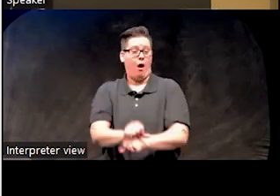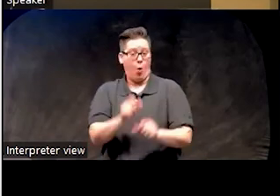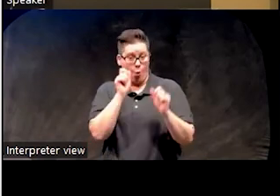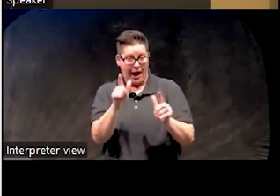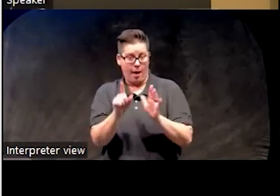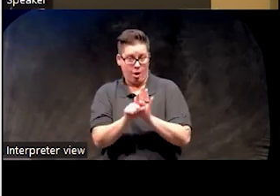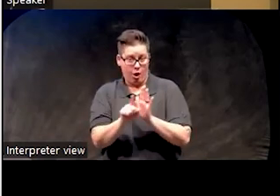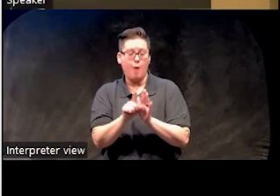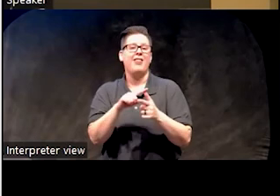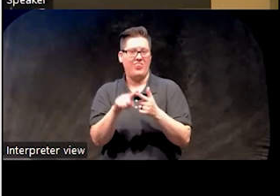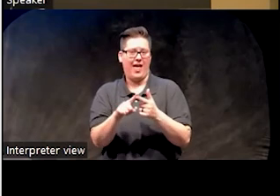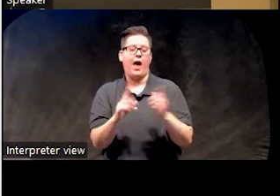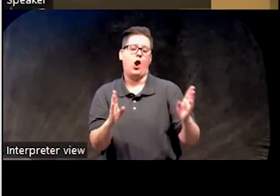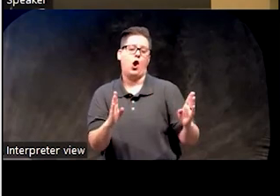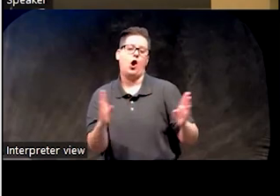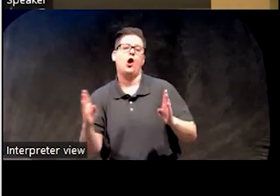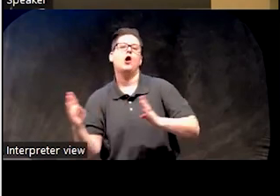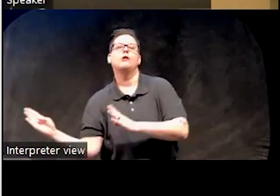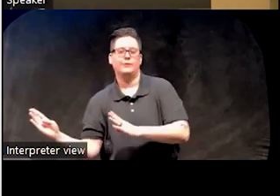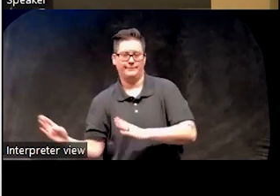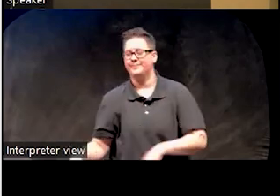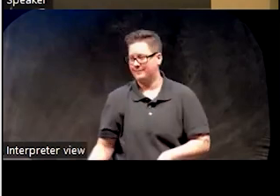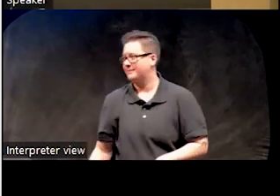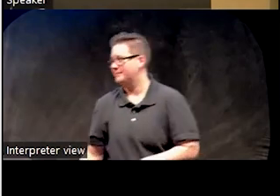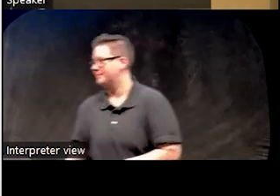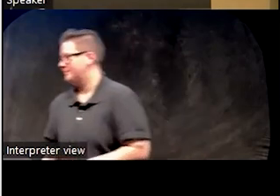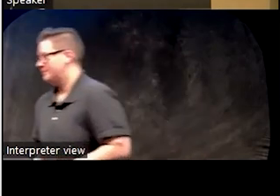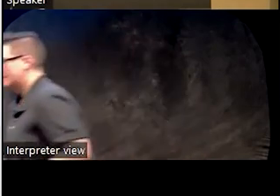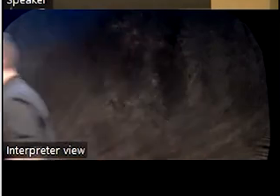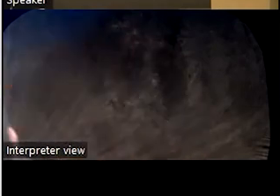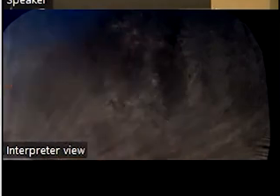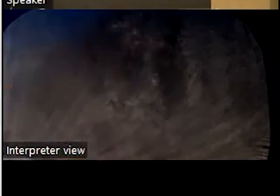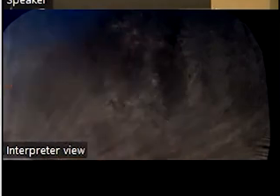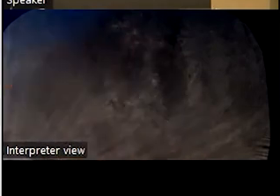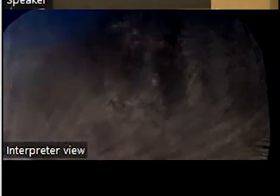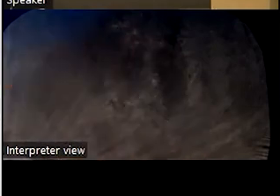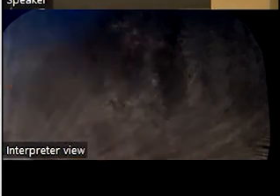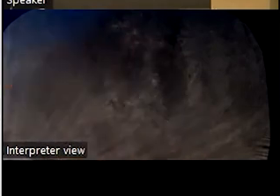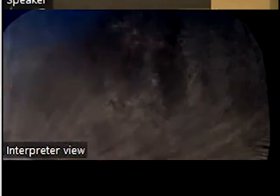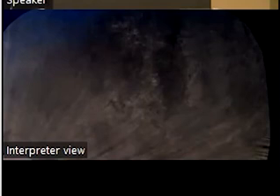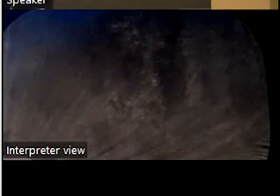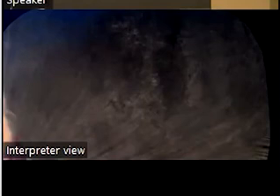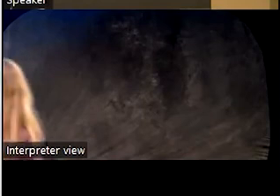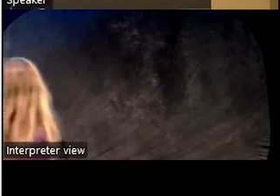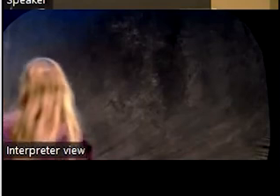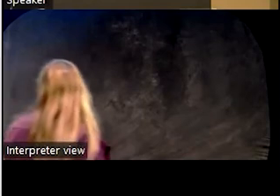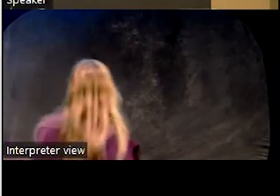waking up to an alarm and then kind of progressing as they're able to. Um, it's important to